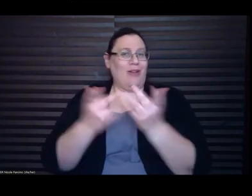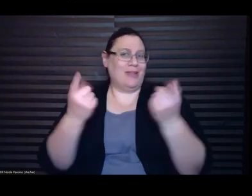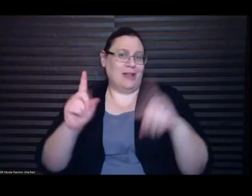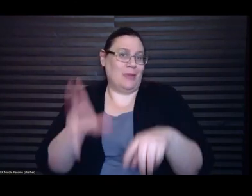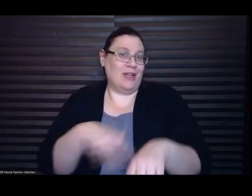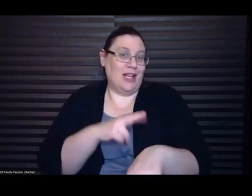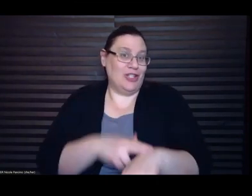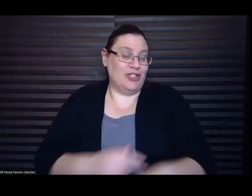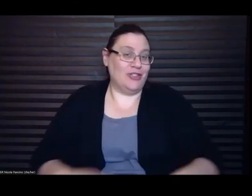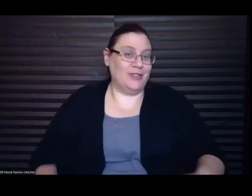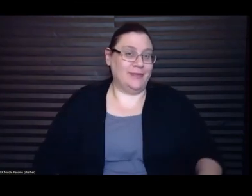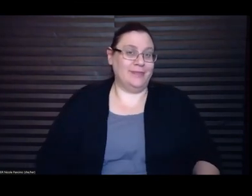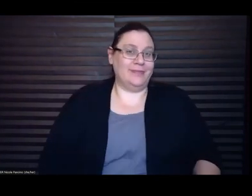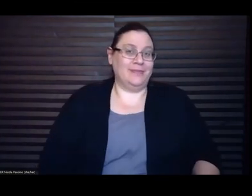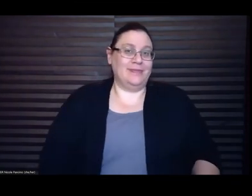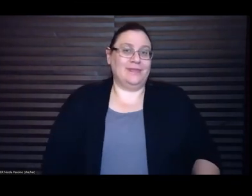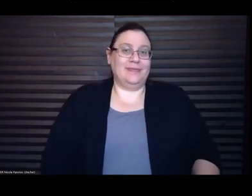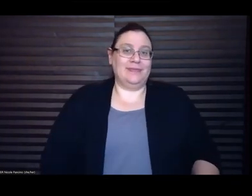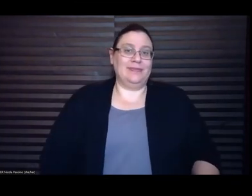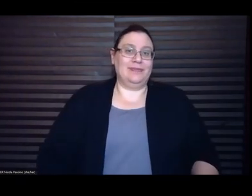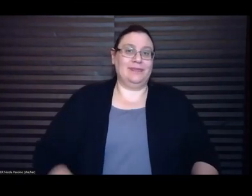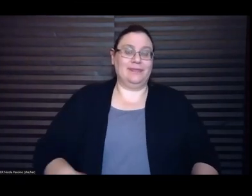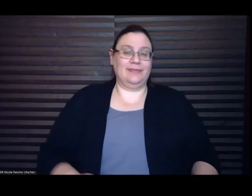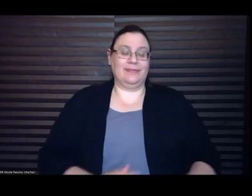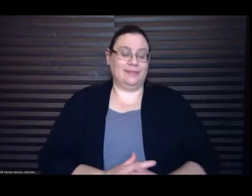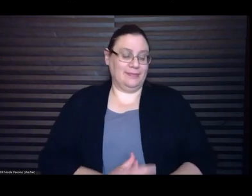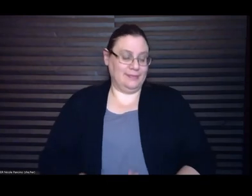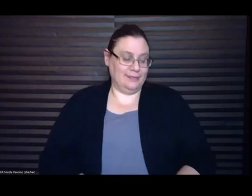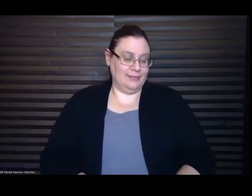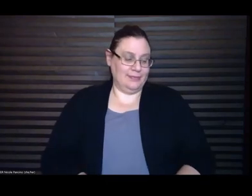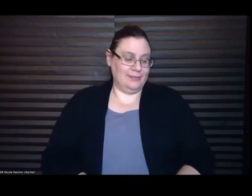I feel like my book was also, like, half grad school panic.